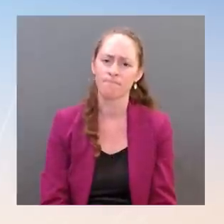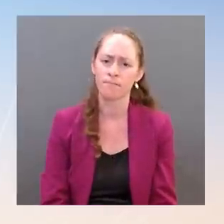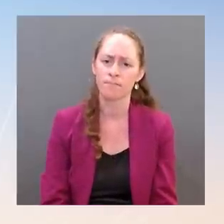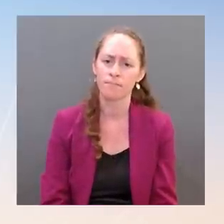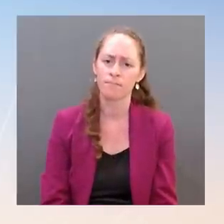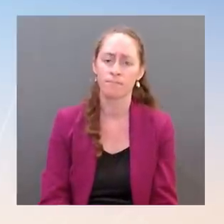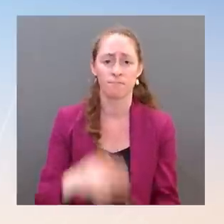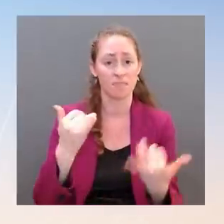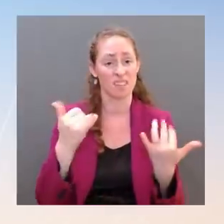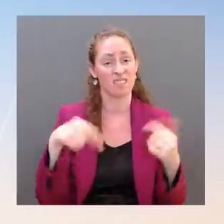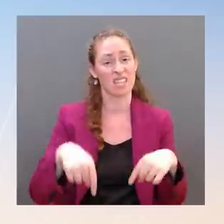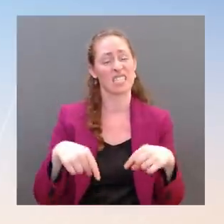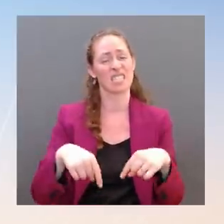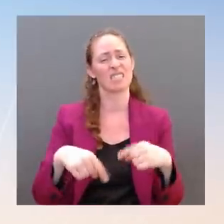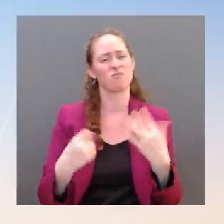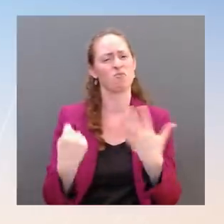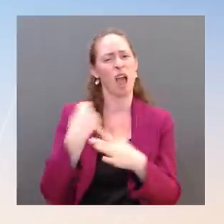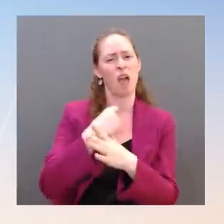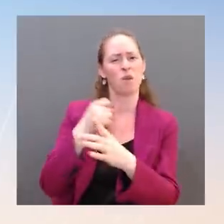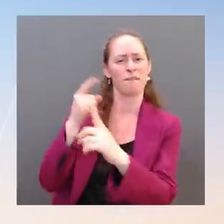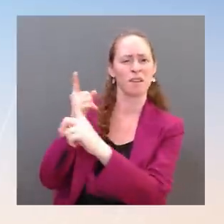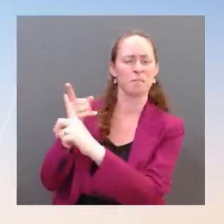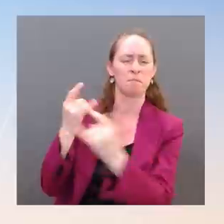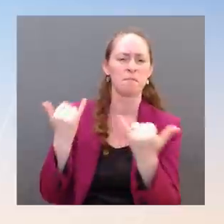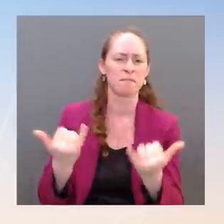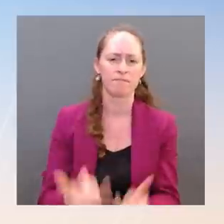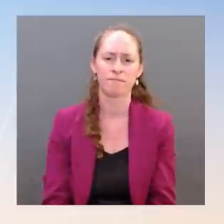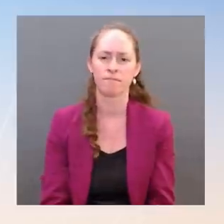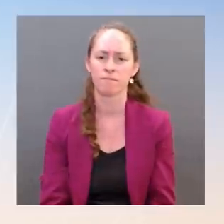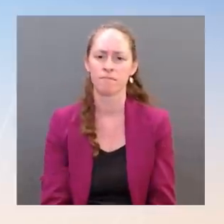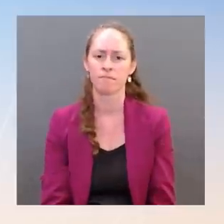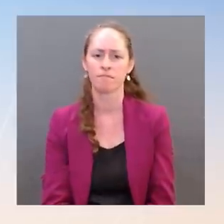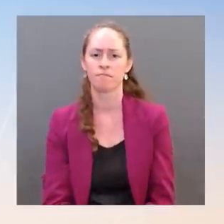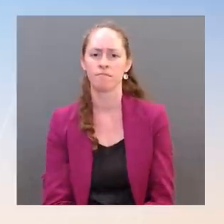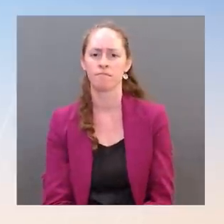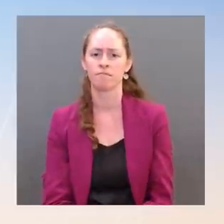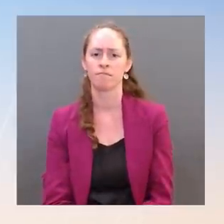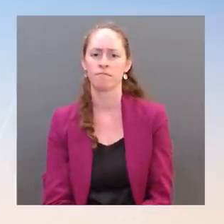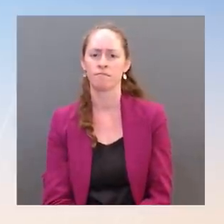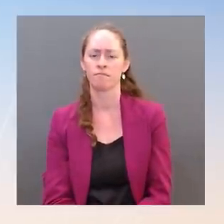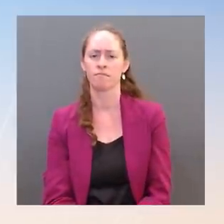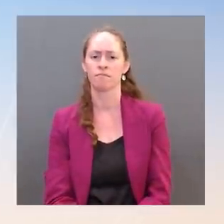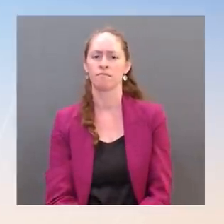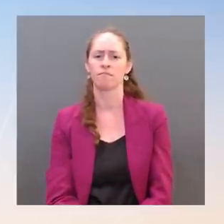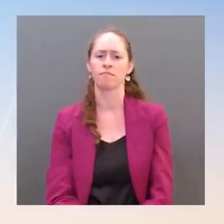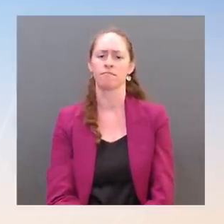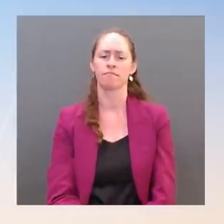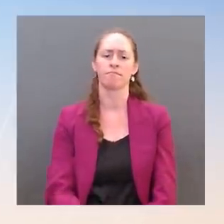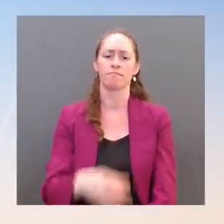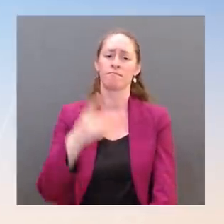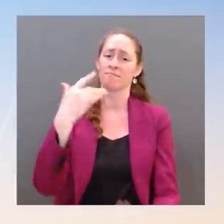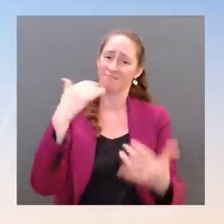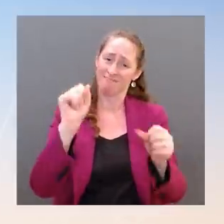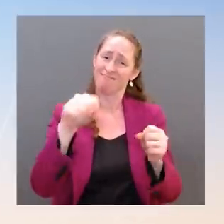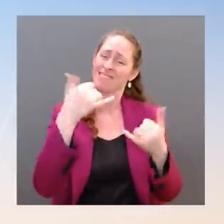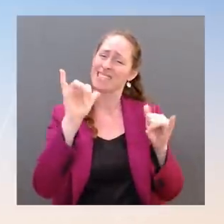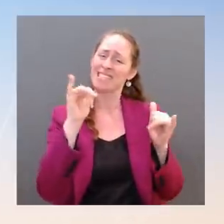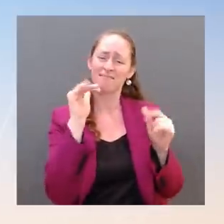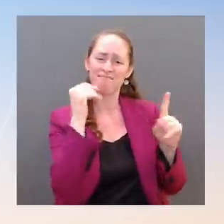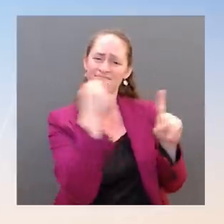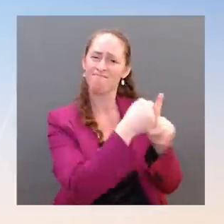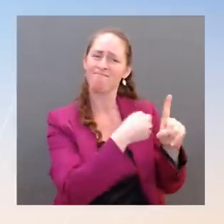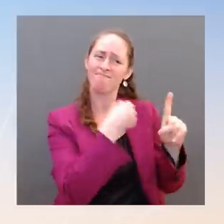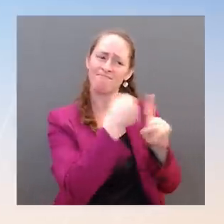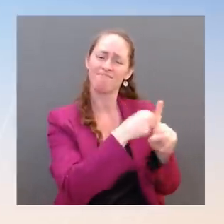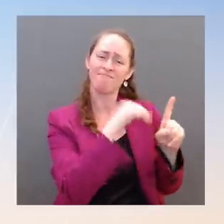he mentioned his own legislation that he passed. Look, the president continues to urge Congress to act to pass universal background checks,